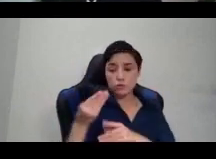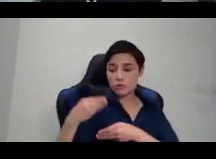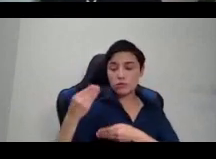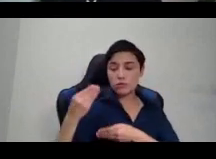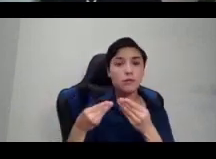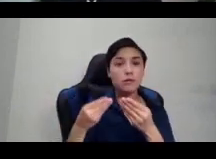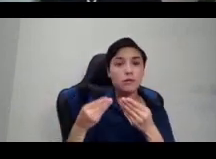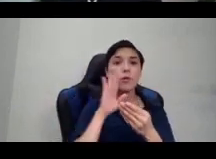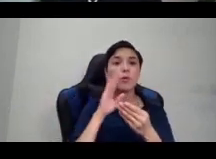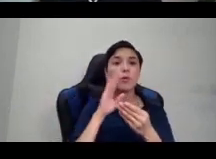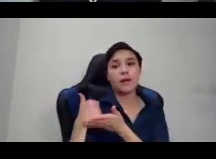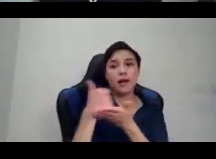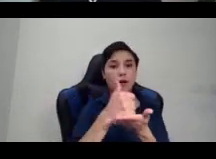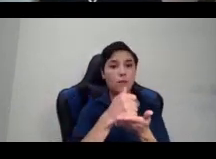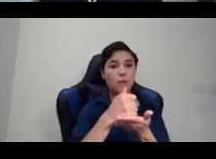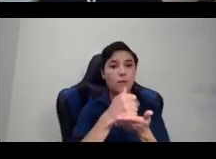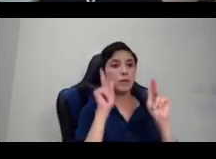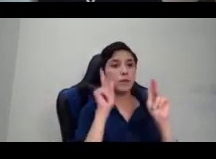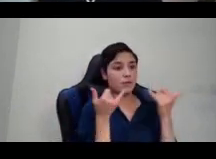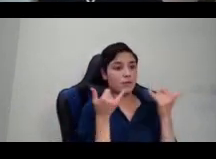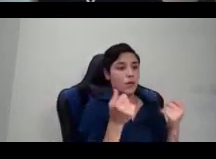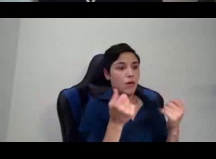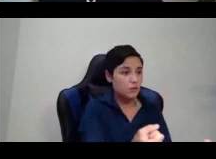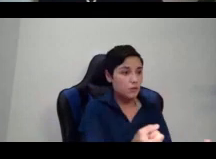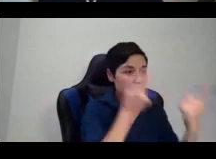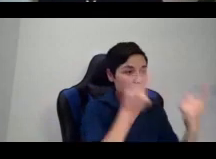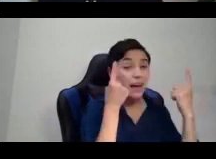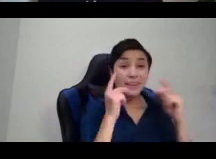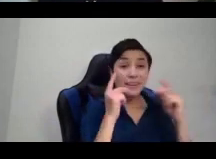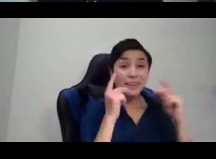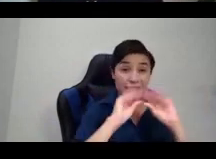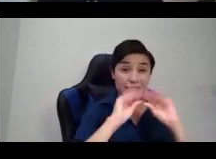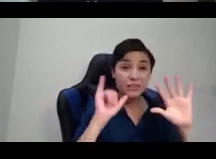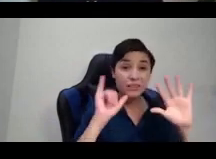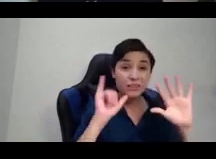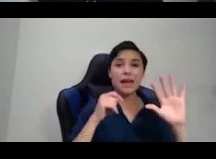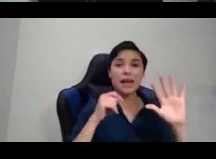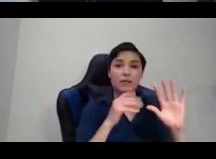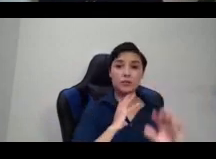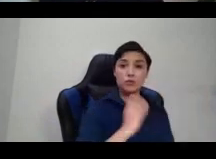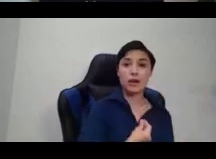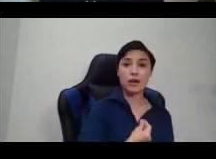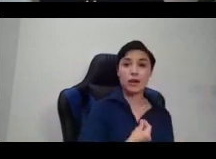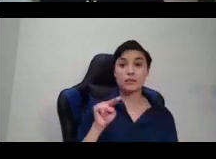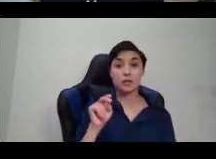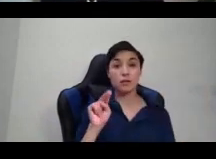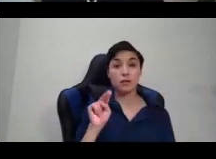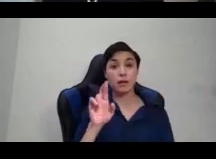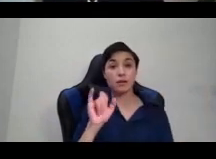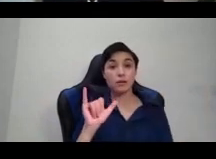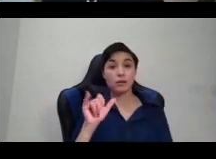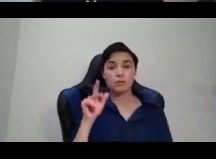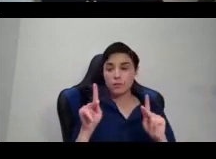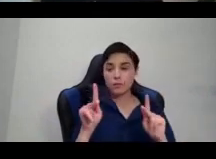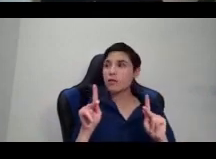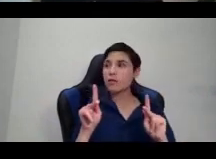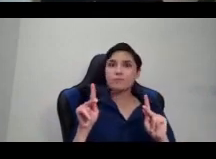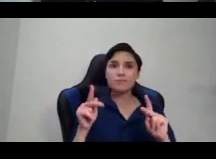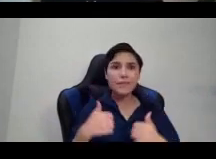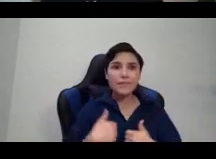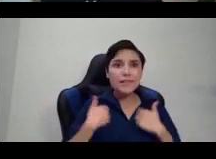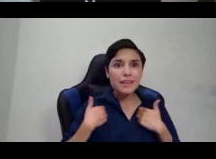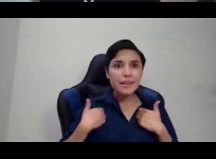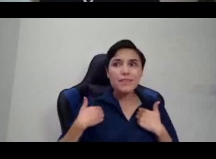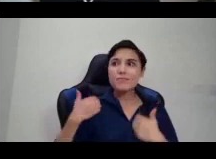-binary people are not new. Whenever colonizers arrived in places, they violently suppressed any ways of being that they didn't like or